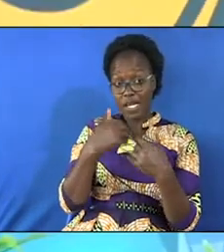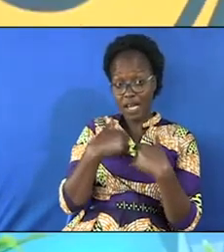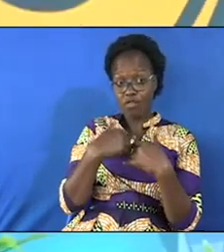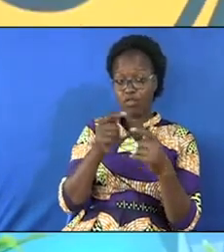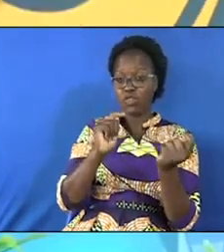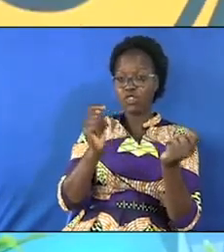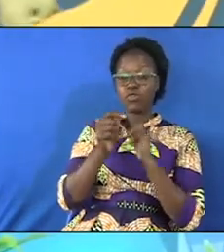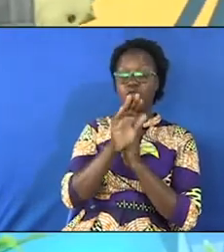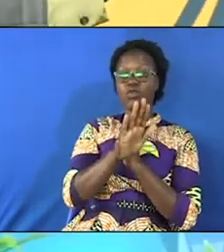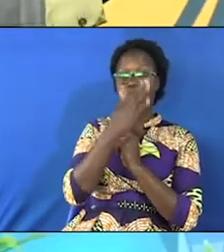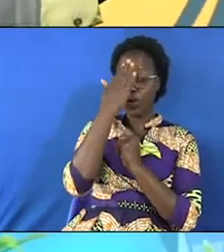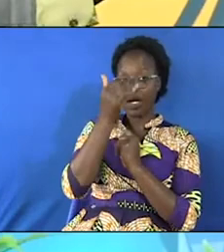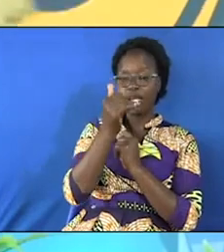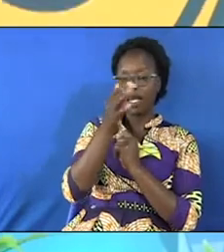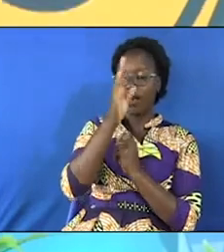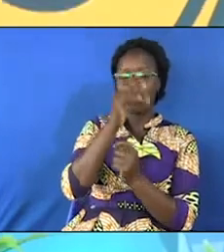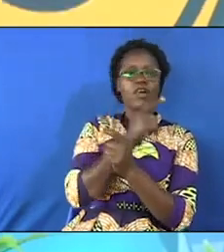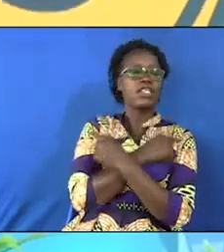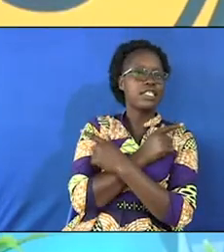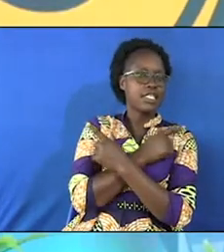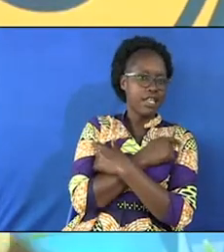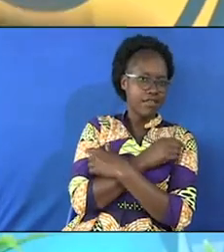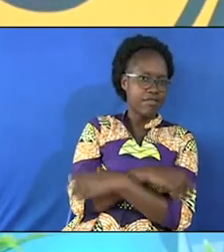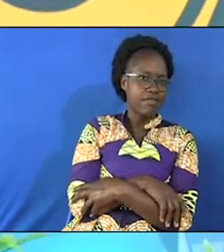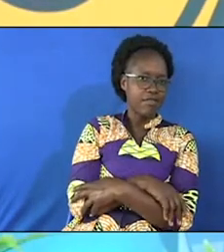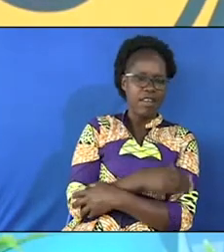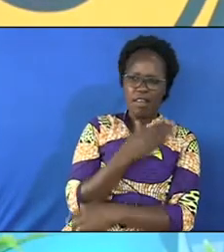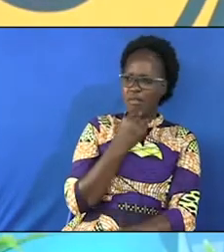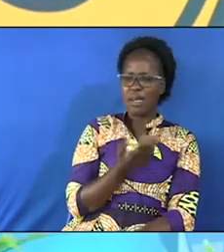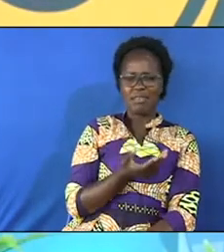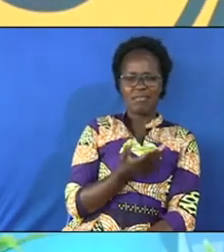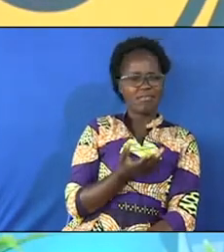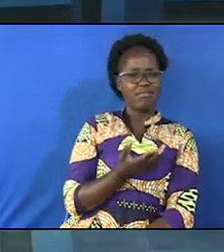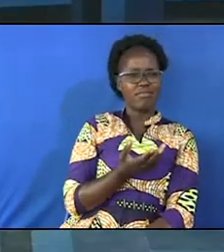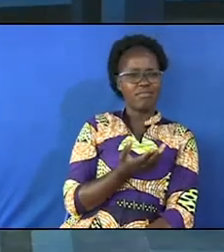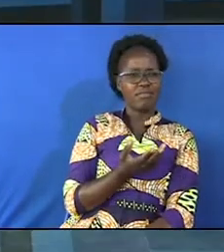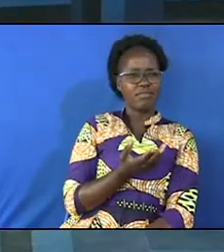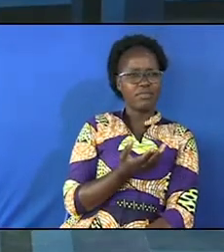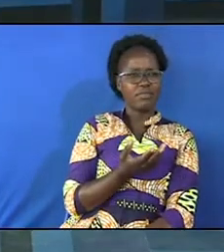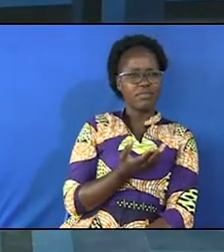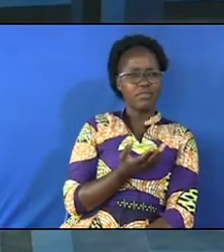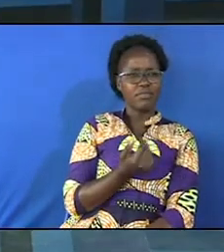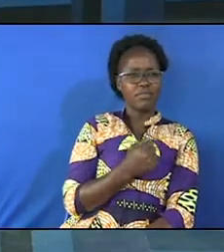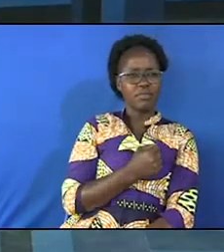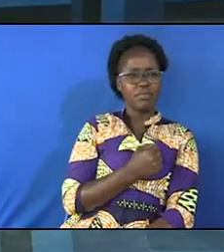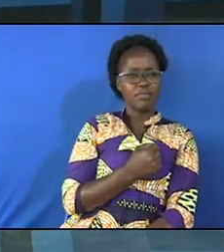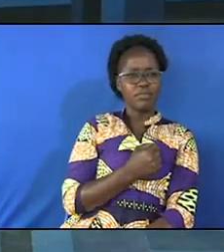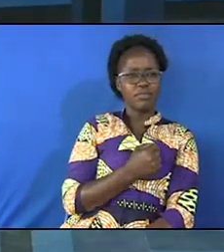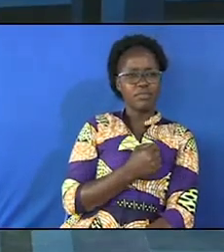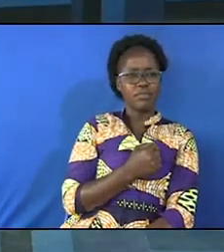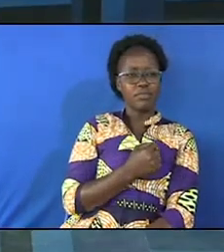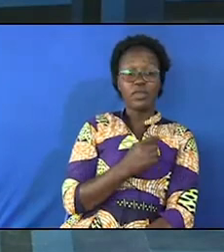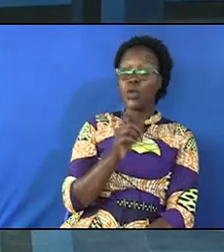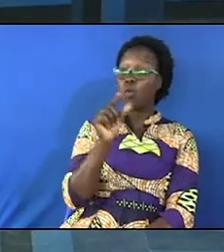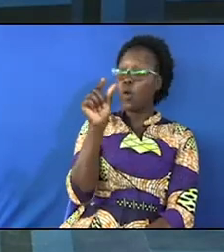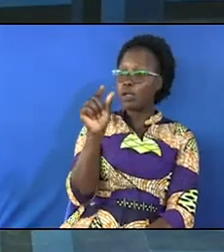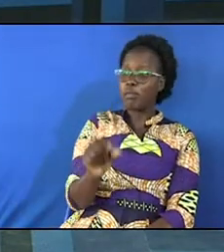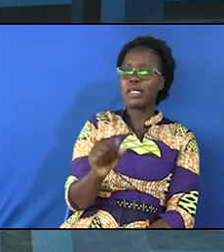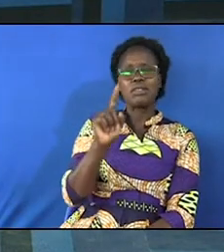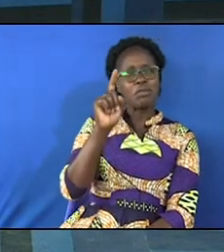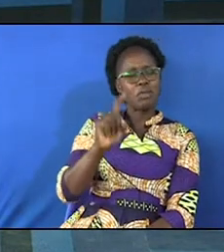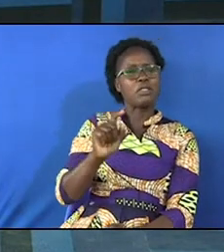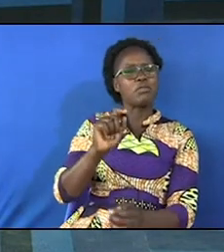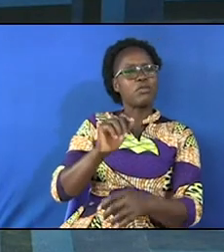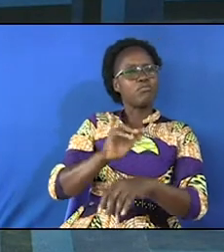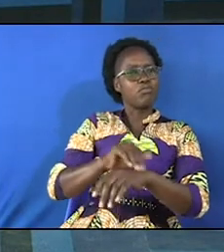you because God is love these guys don't get me I'm saying this one person must